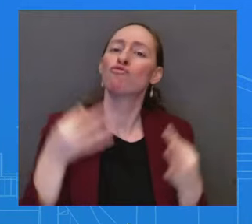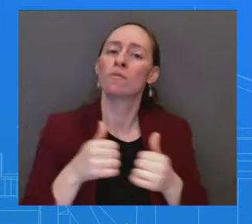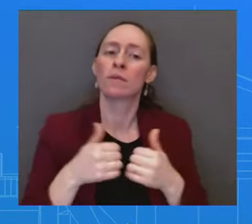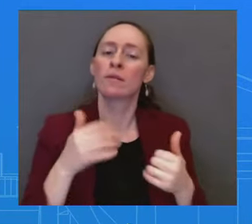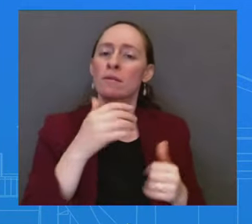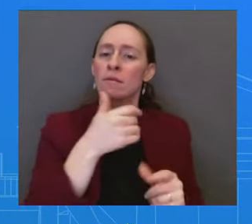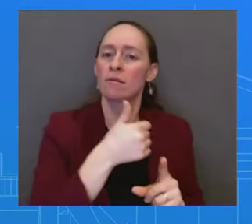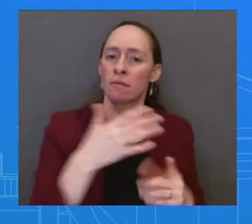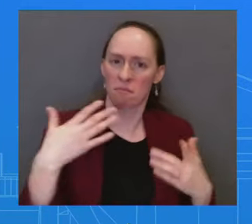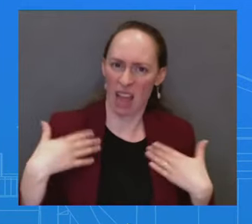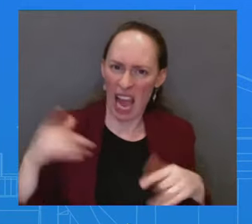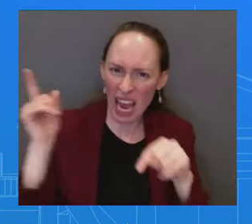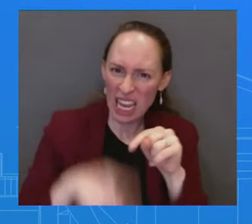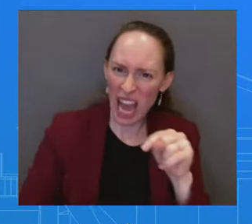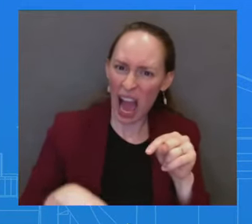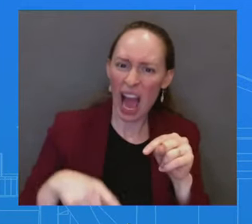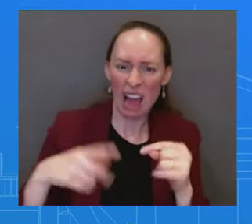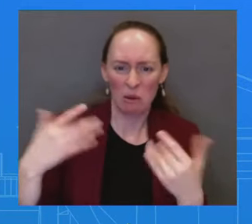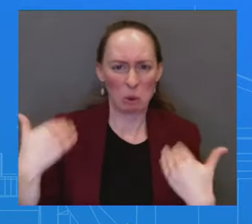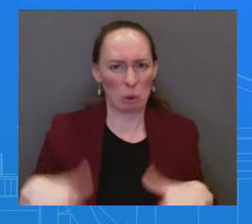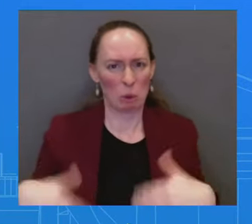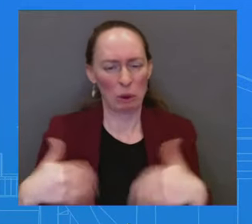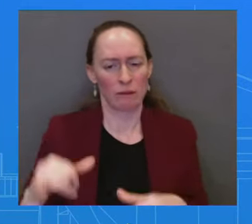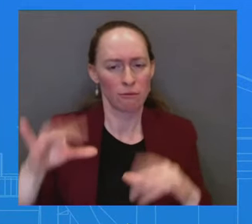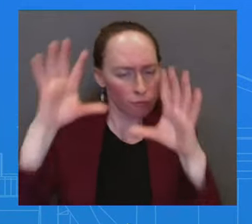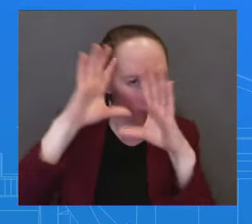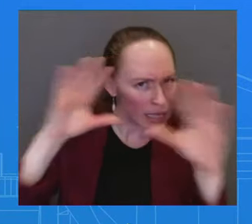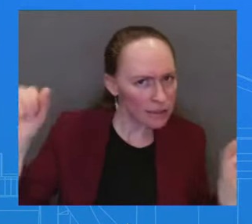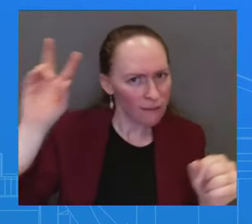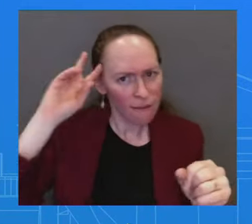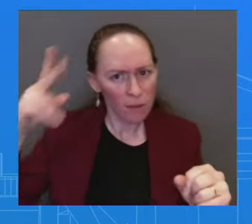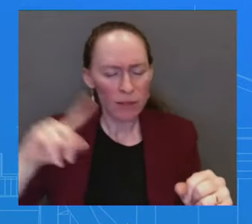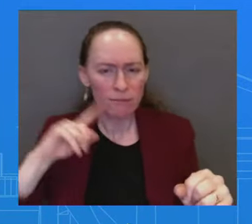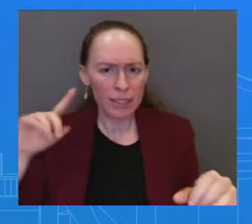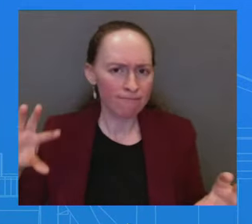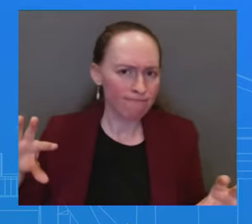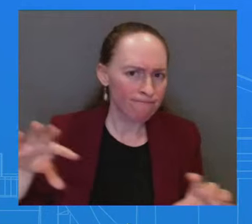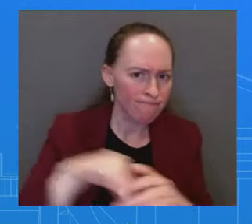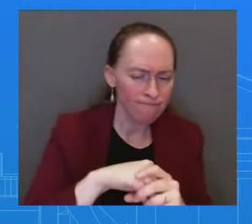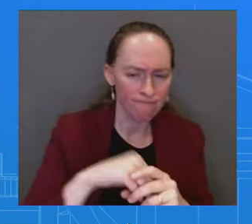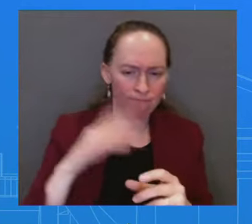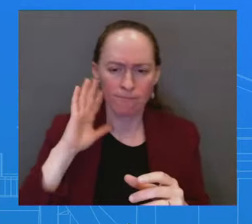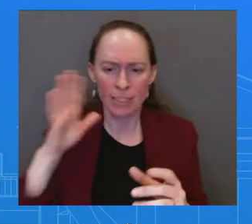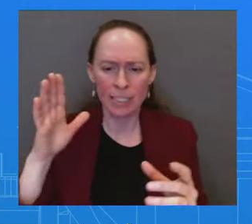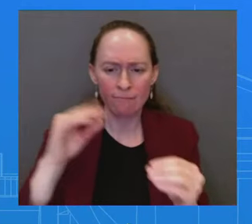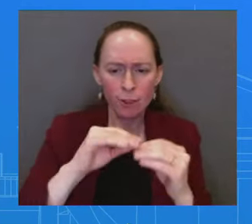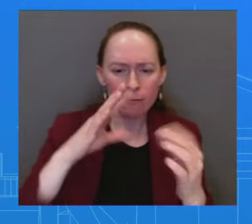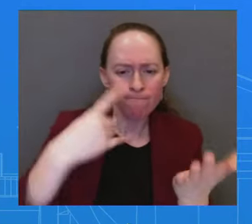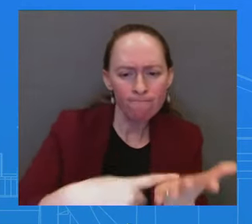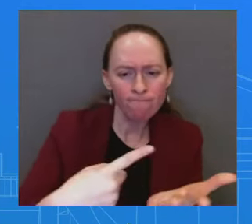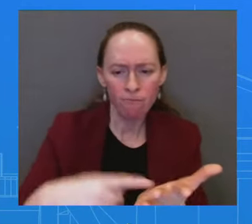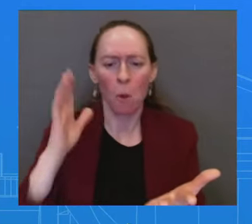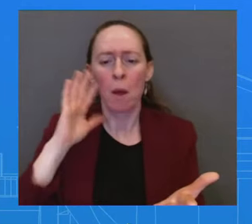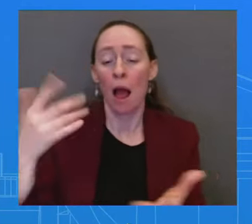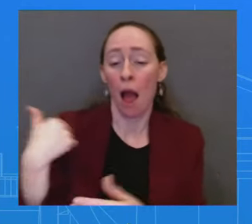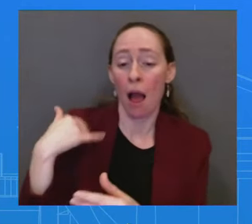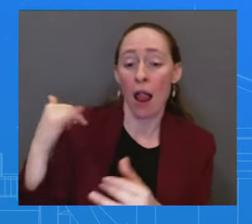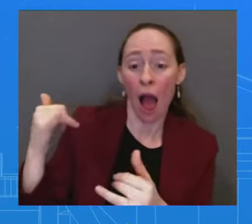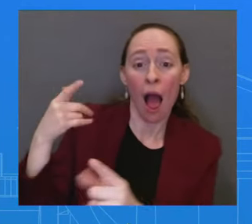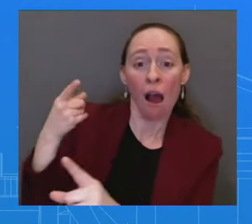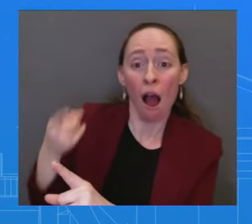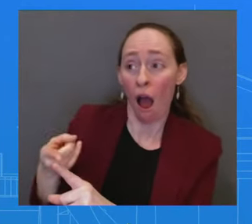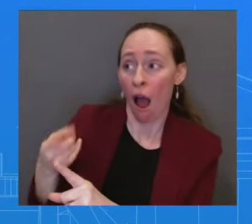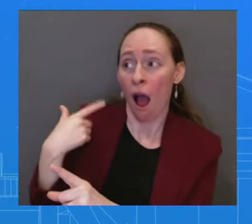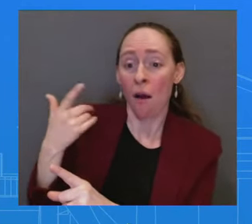So that's what he's going to be doing later on today. I have not spoken to him on how he's going to be taking in the results